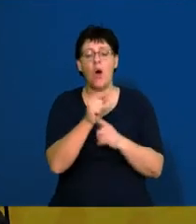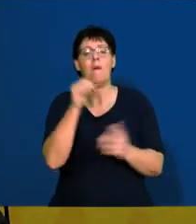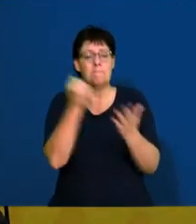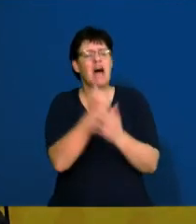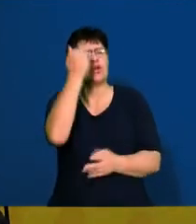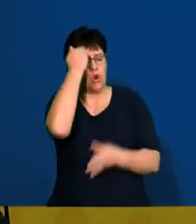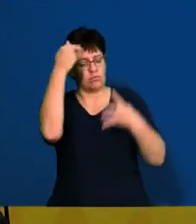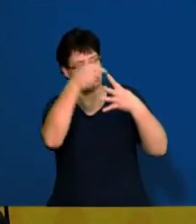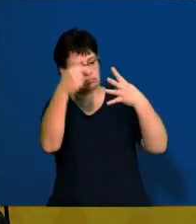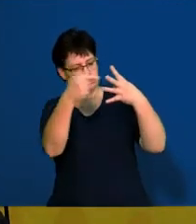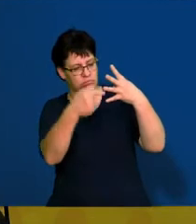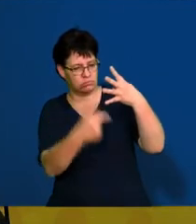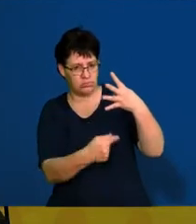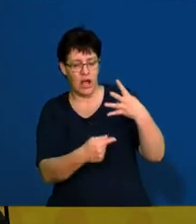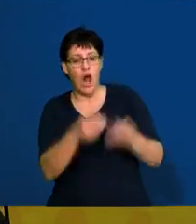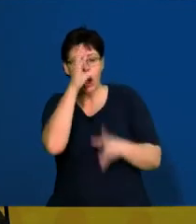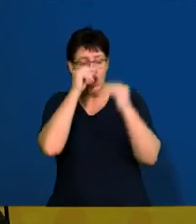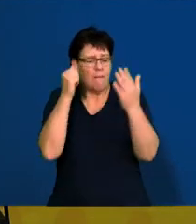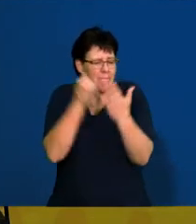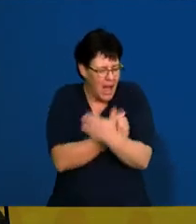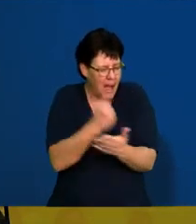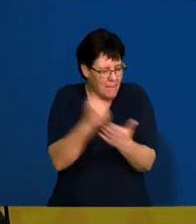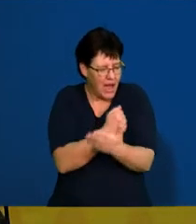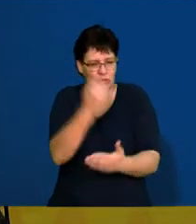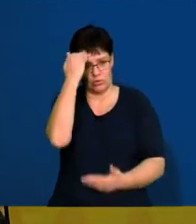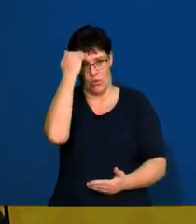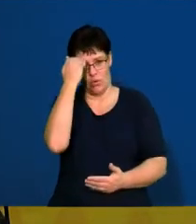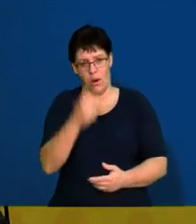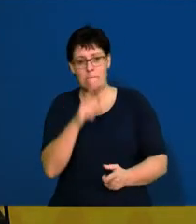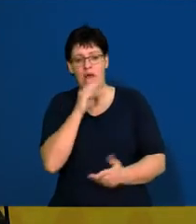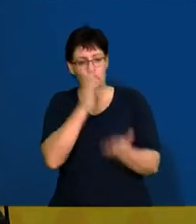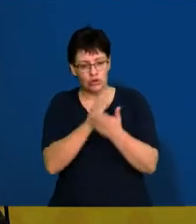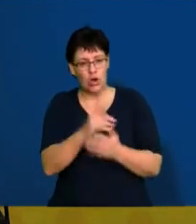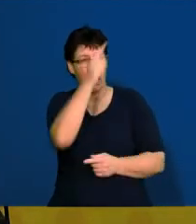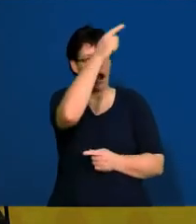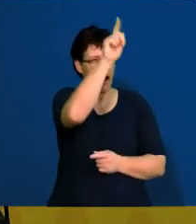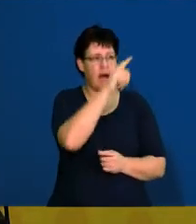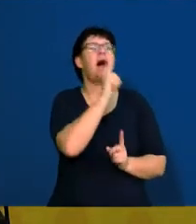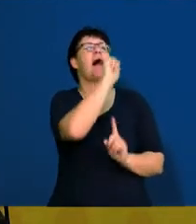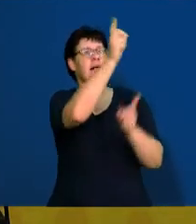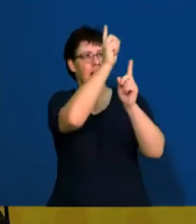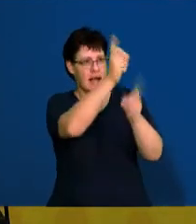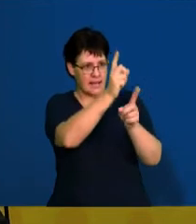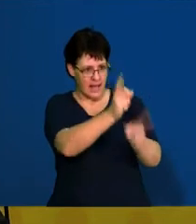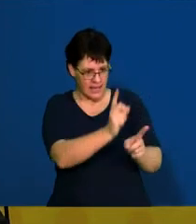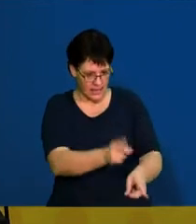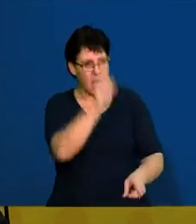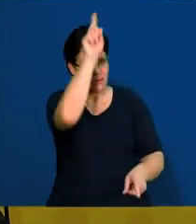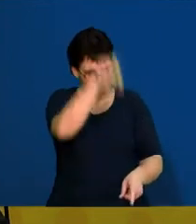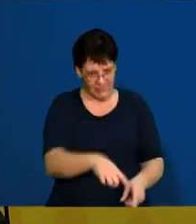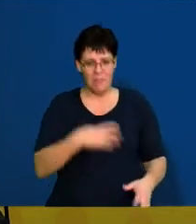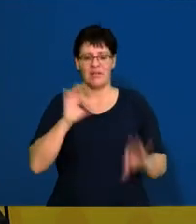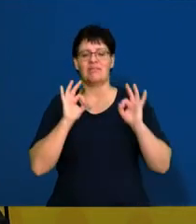that you must know. should say there, what learners must know. right. Tick everything there. you can answer all of the